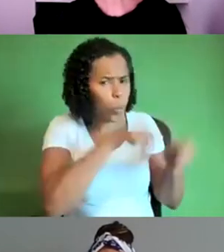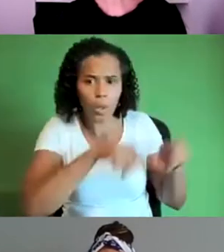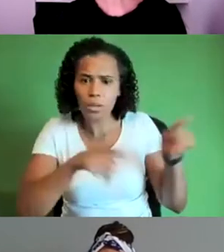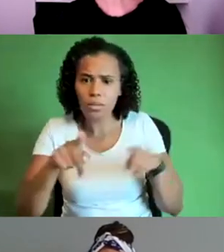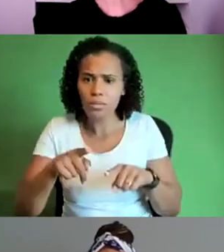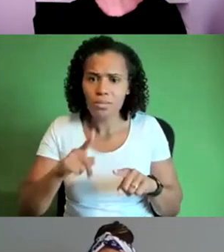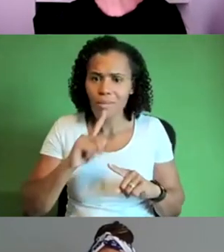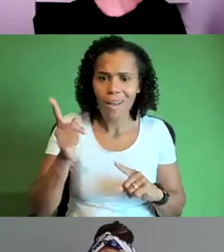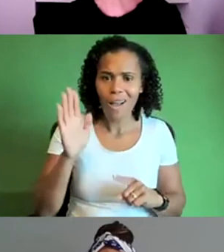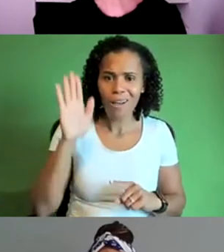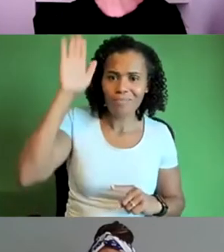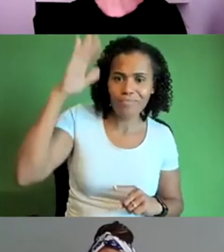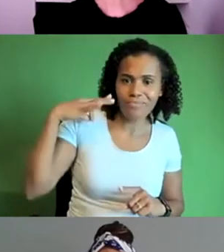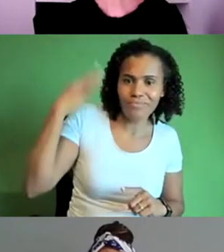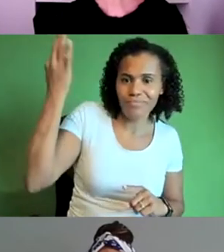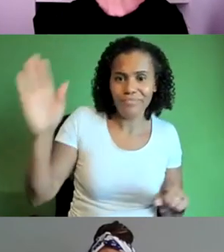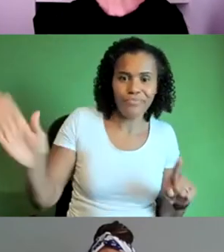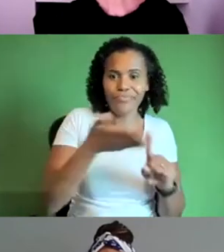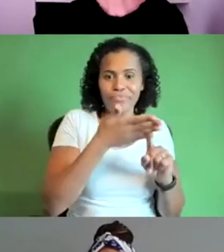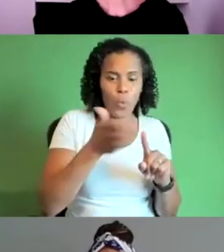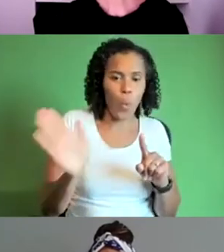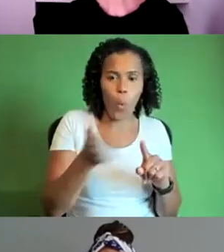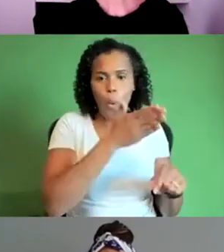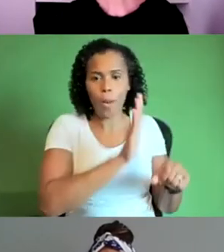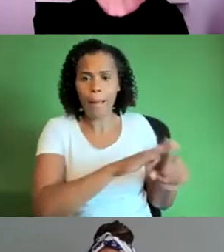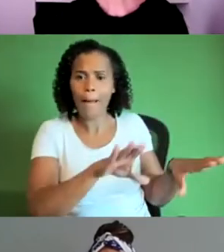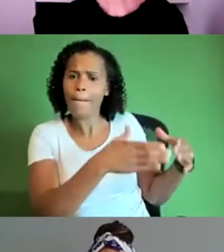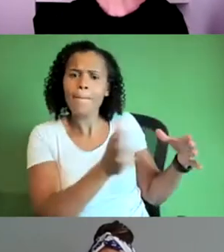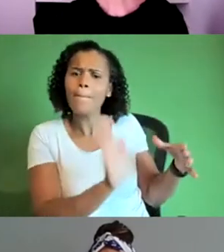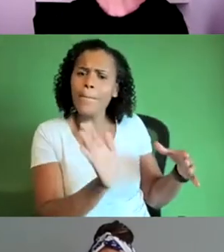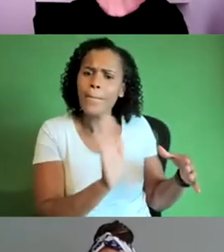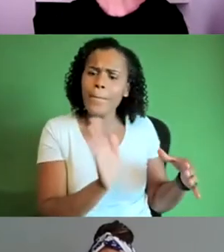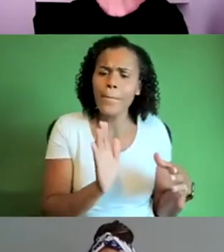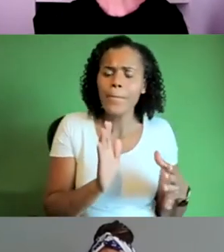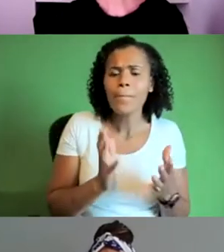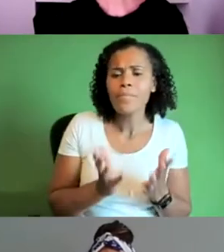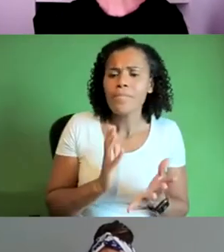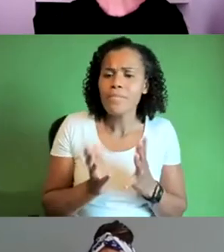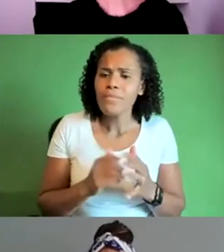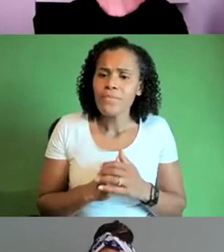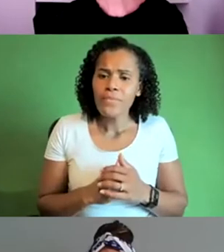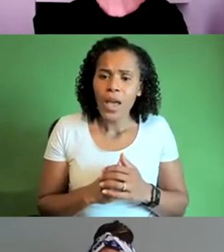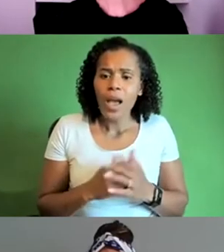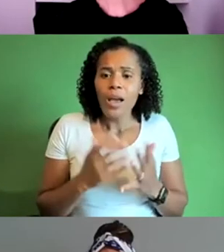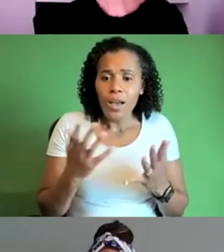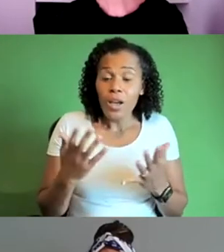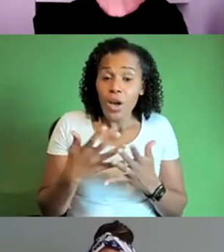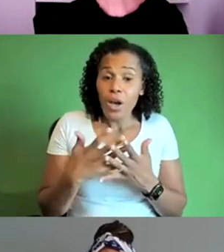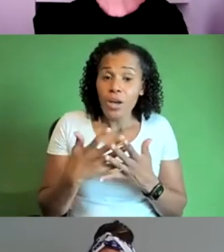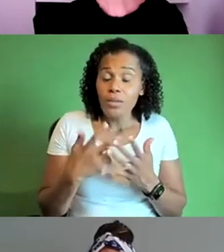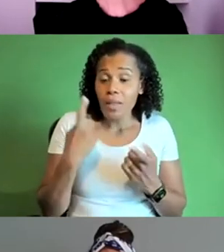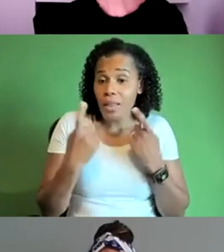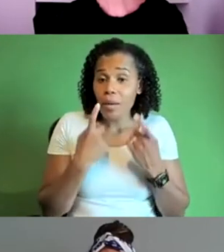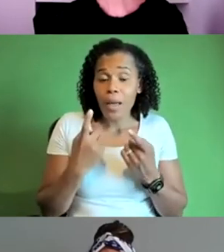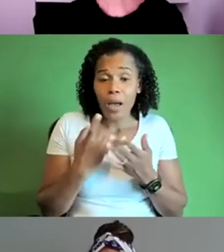it's not helpful to generalize but um that but a lot of us i think feel